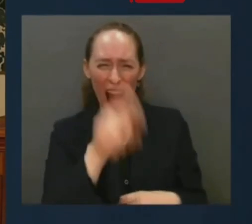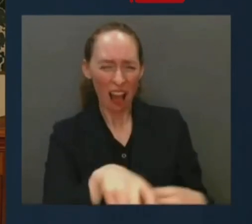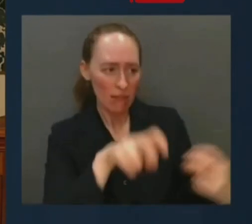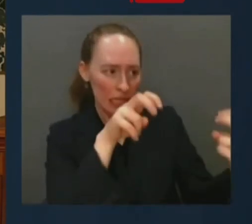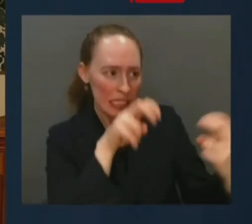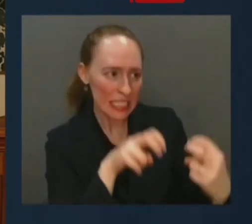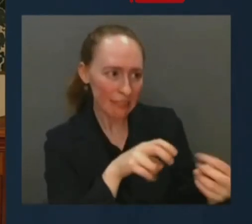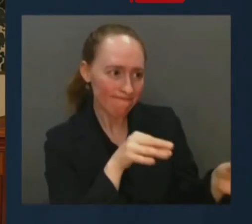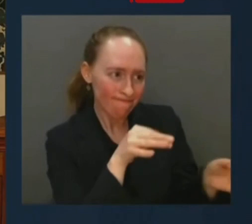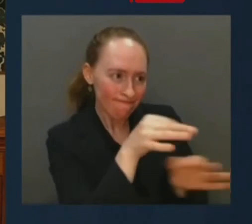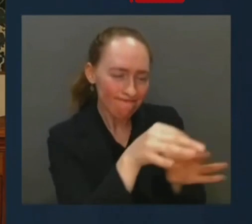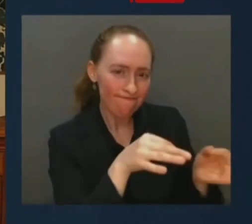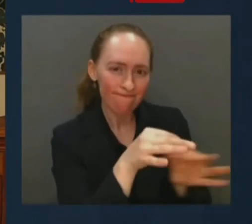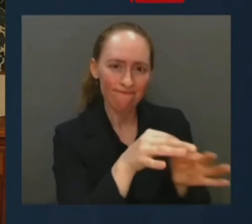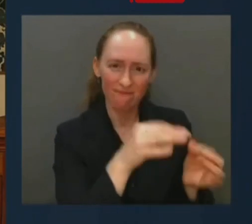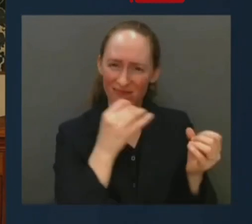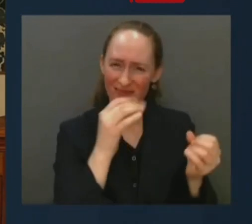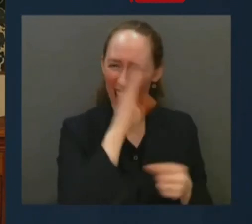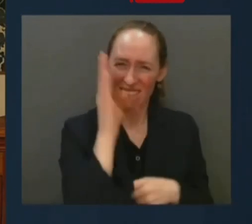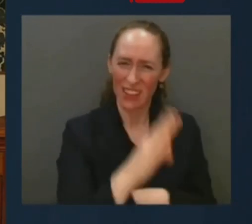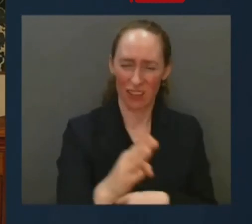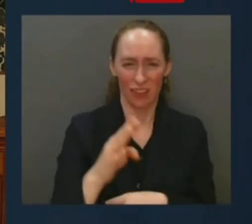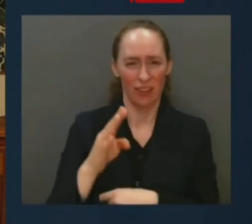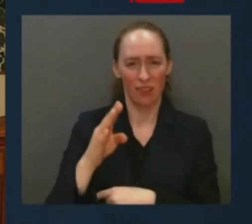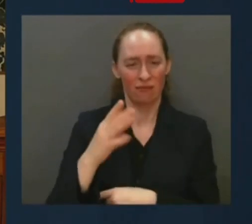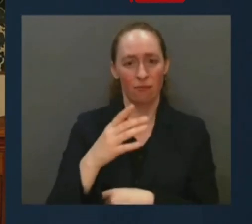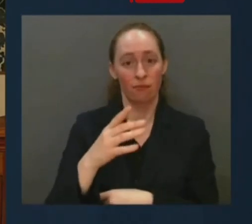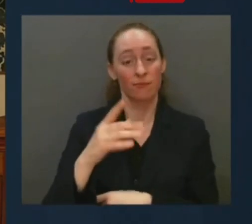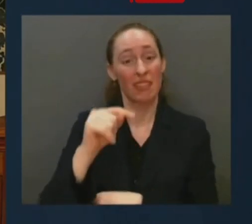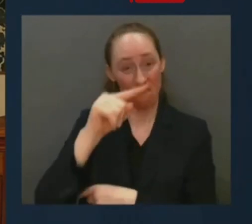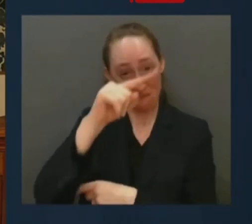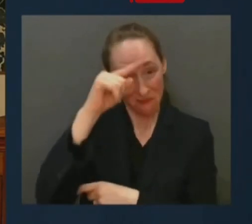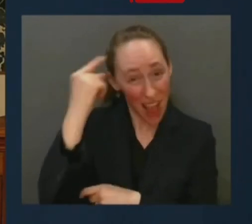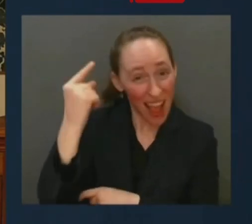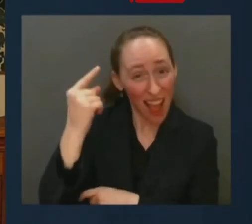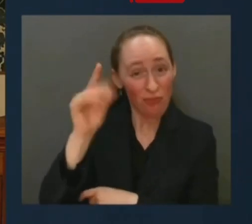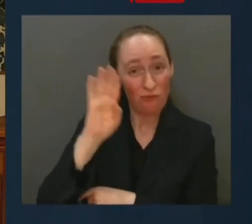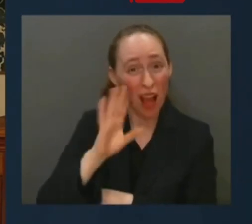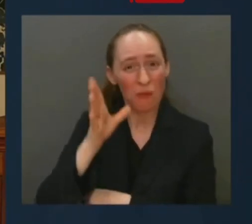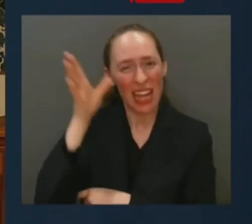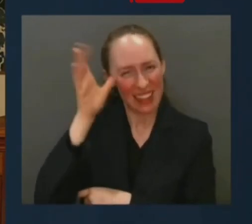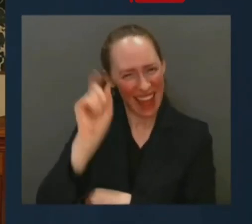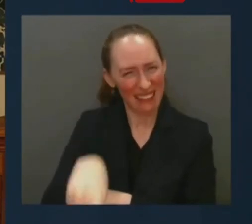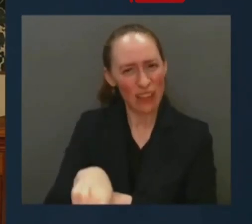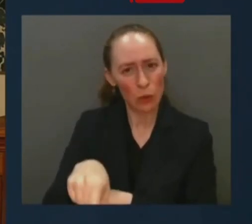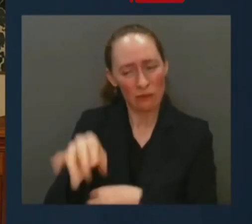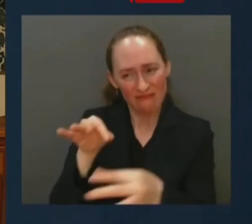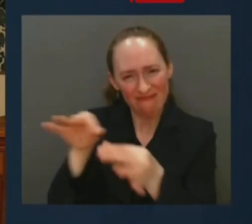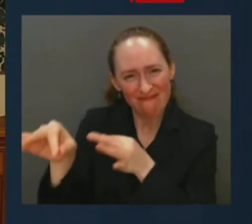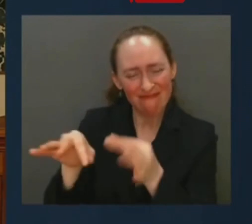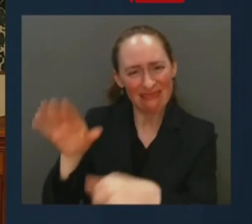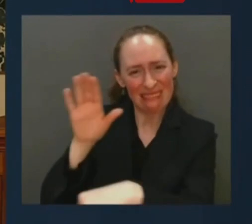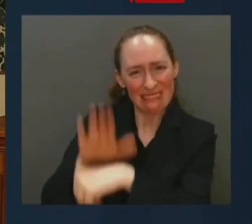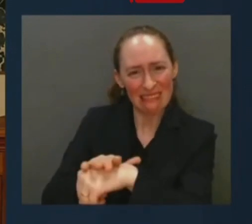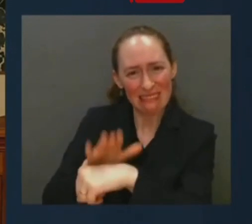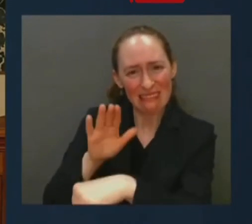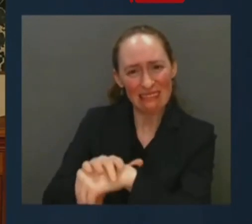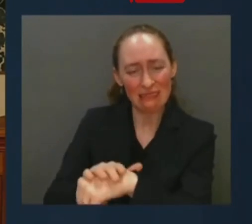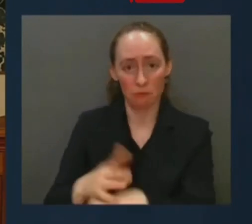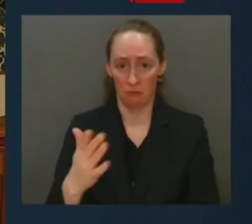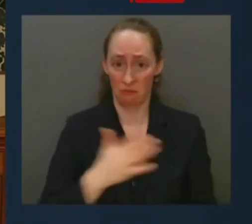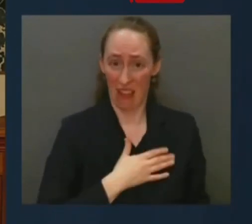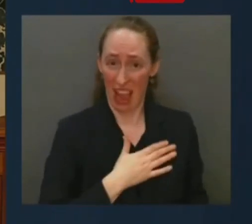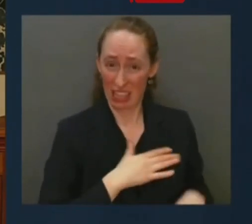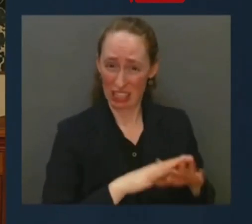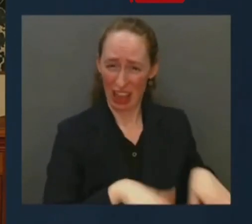have with their children. Beau, Hunter, Ashley, my children. I never had to have the talk with them. I never had to tell them if a police